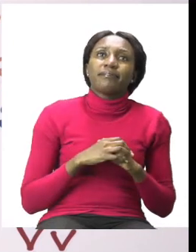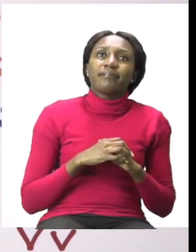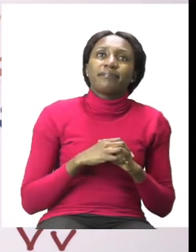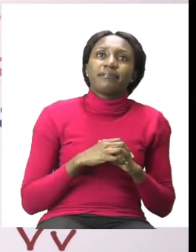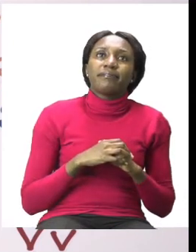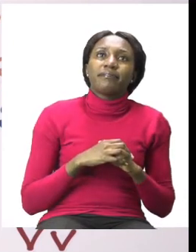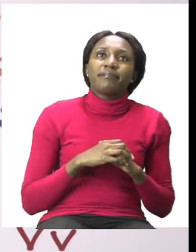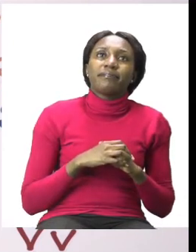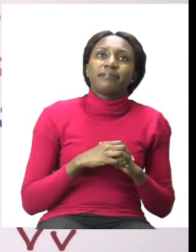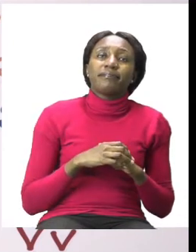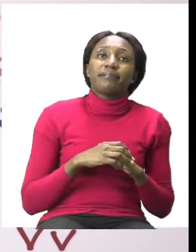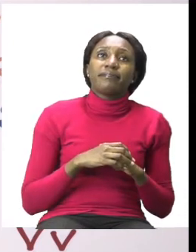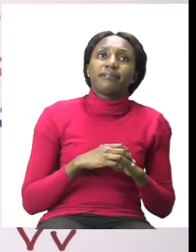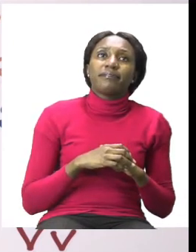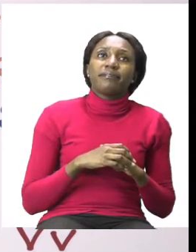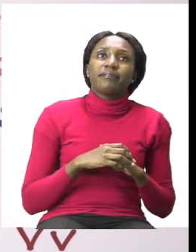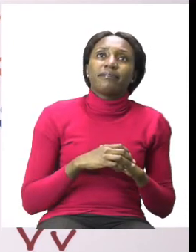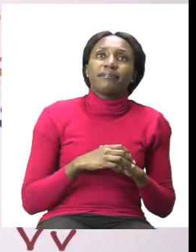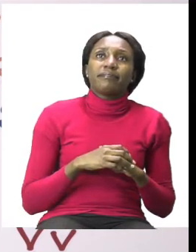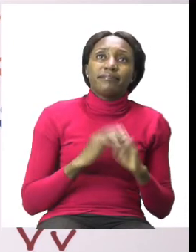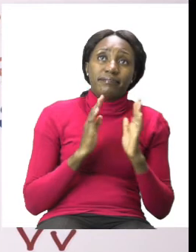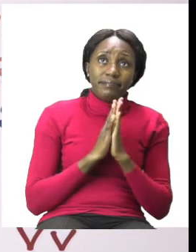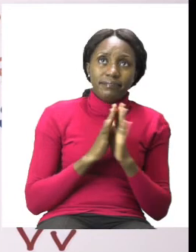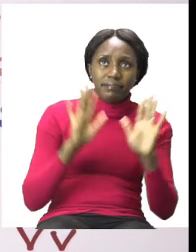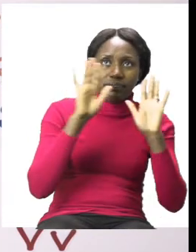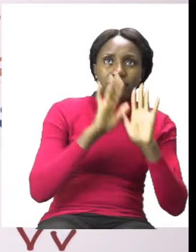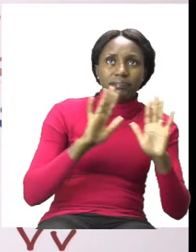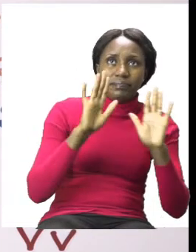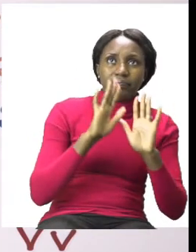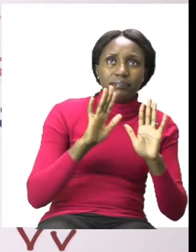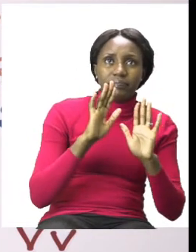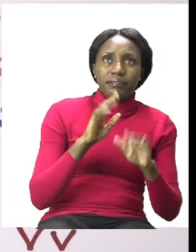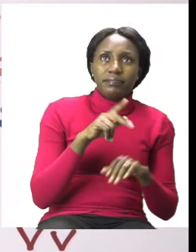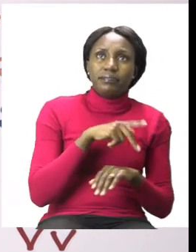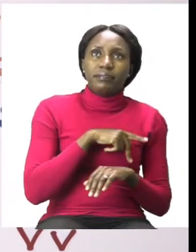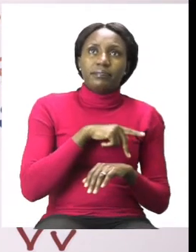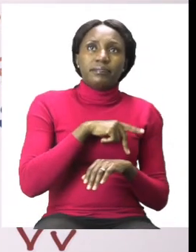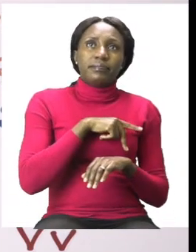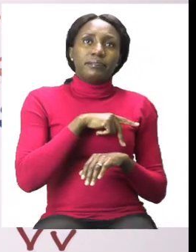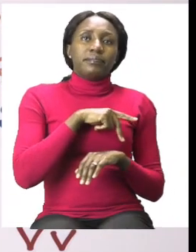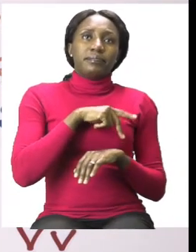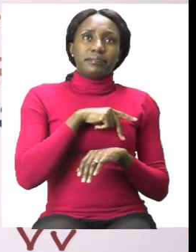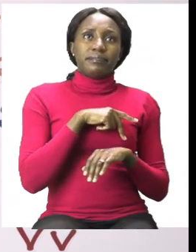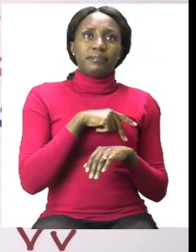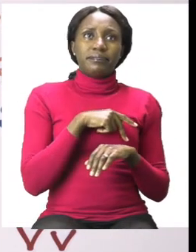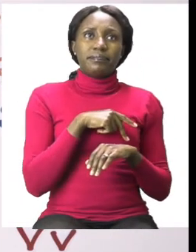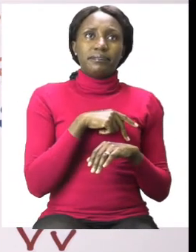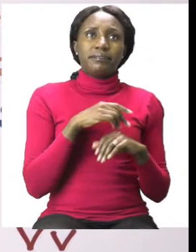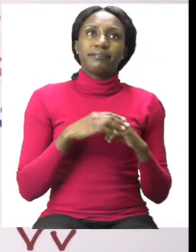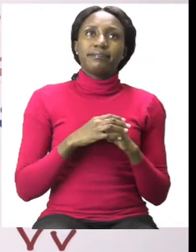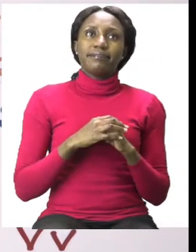if you're going to color with the color purple you know that it looks like this and the color purple